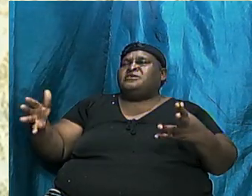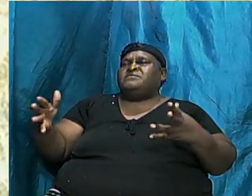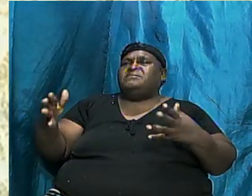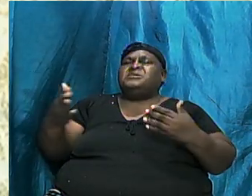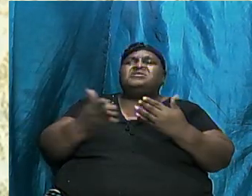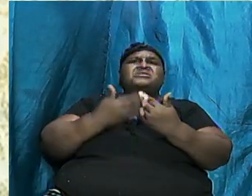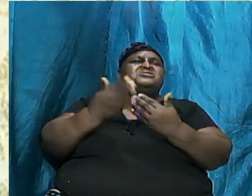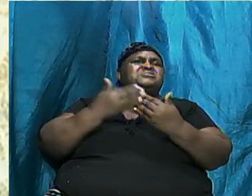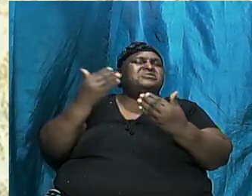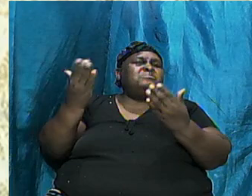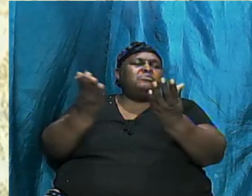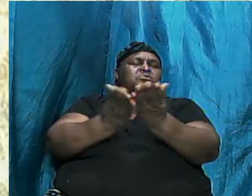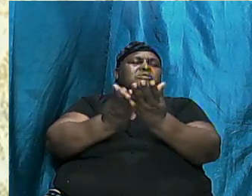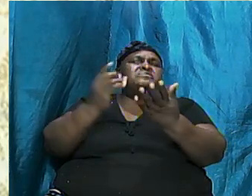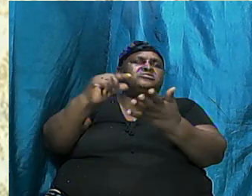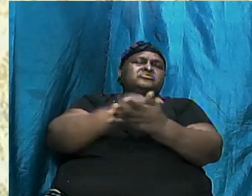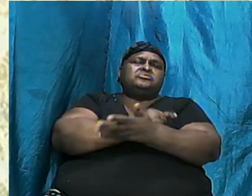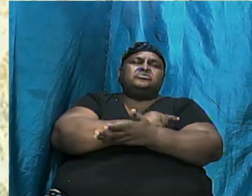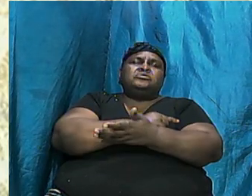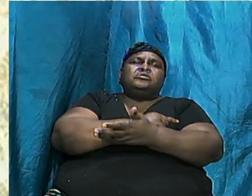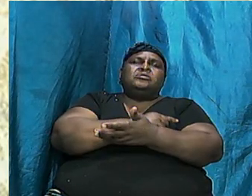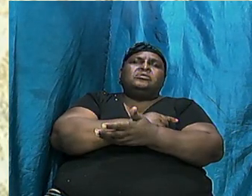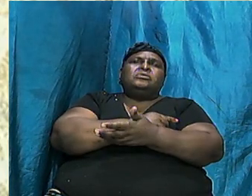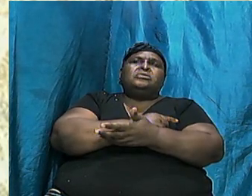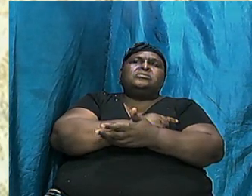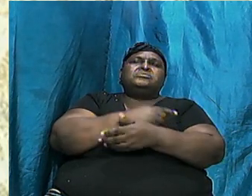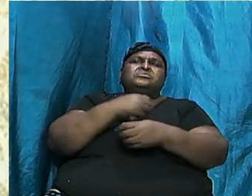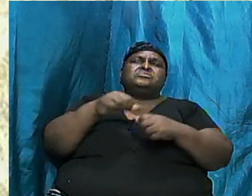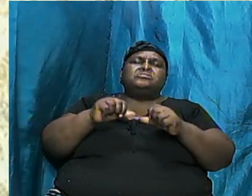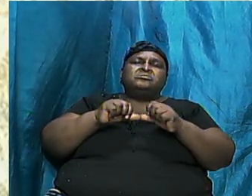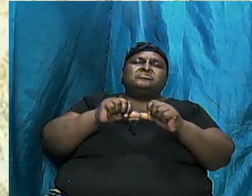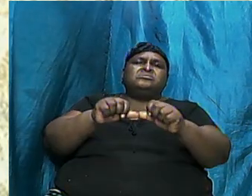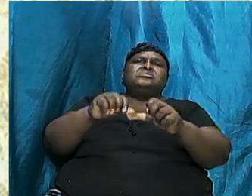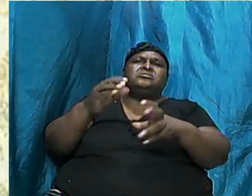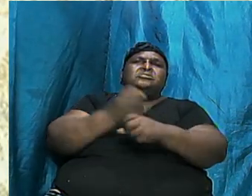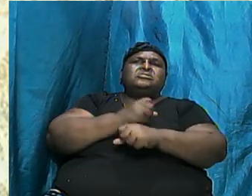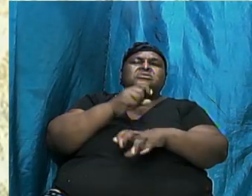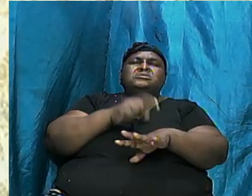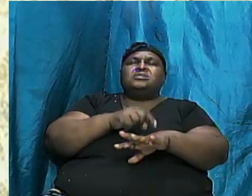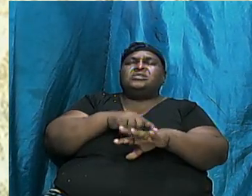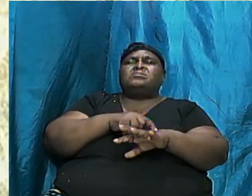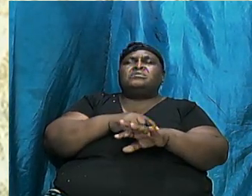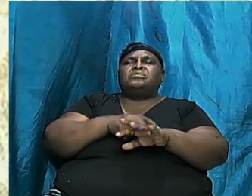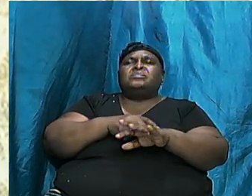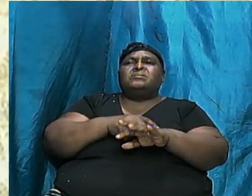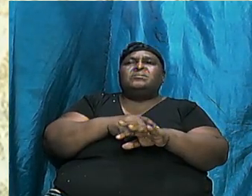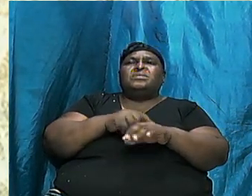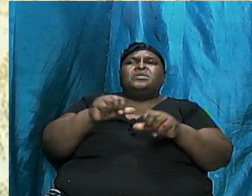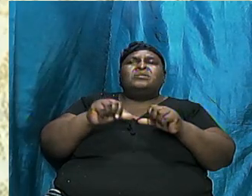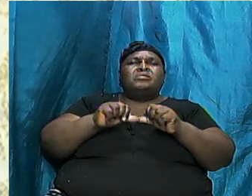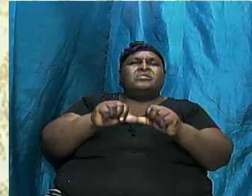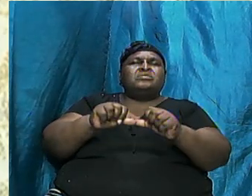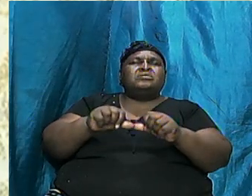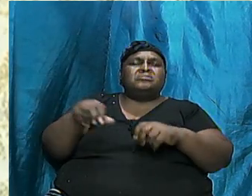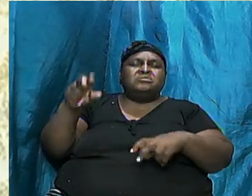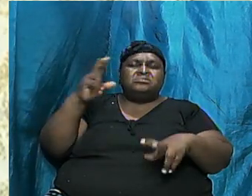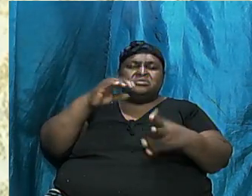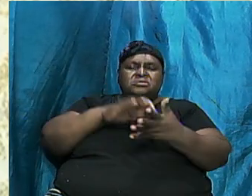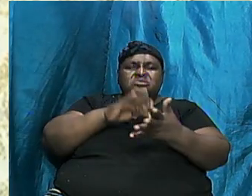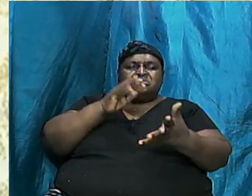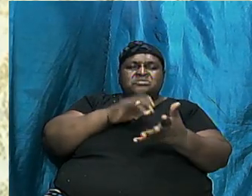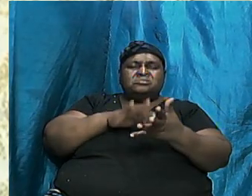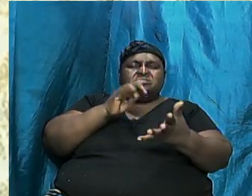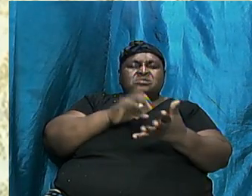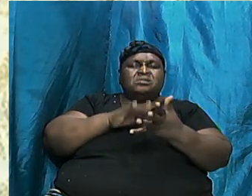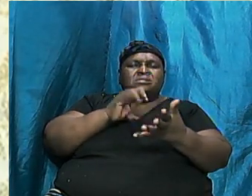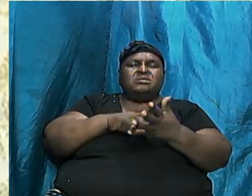Of Genesis But Let Let Continue To Take The Time Continue To Just Survey In Brief